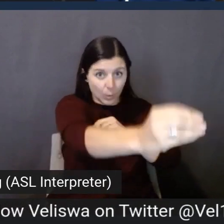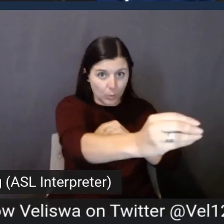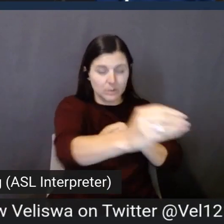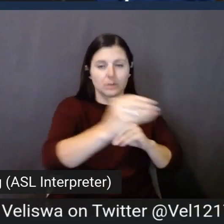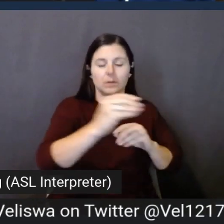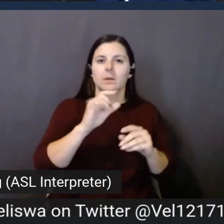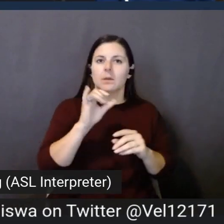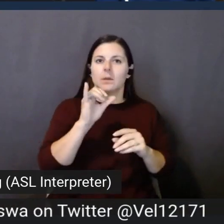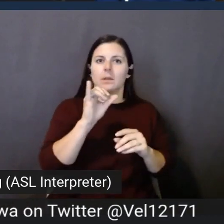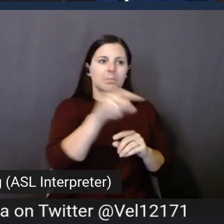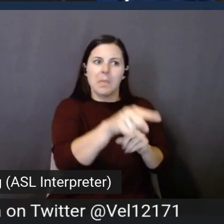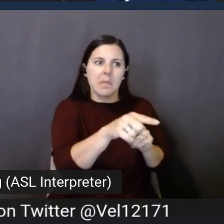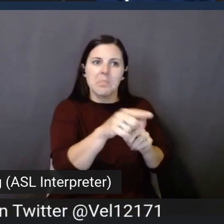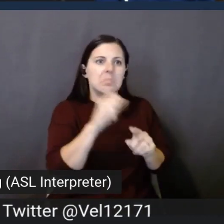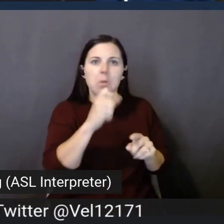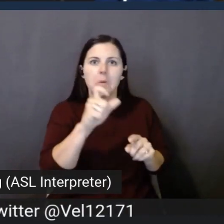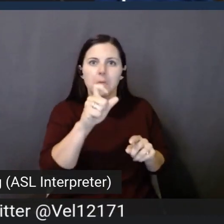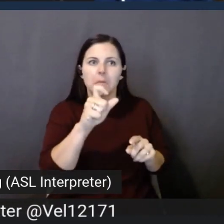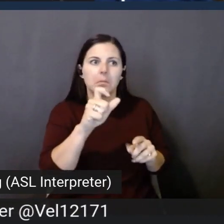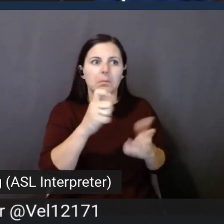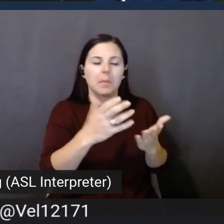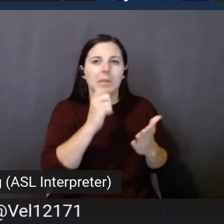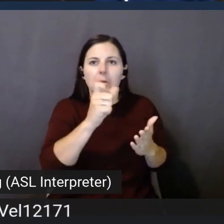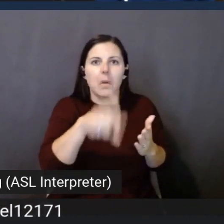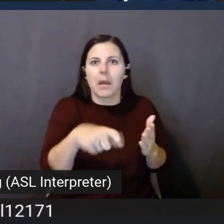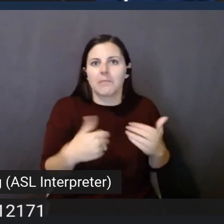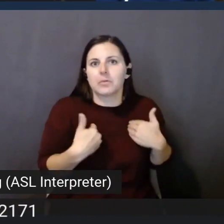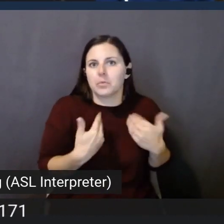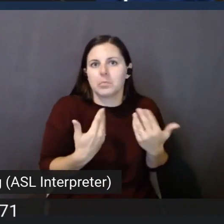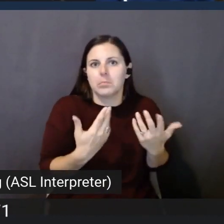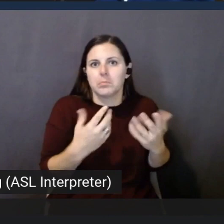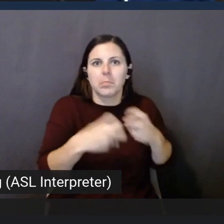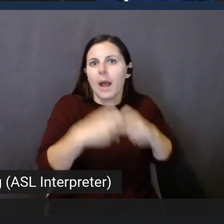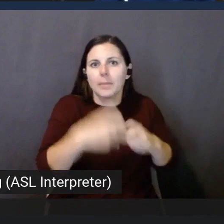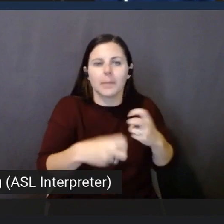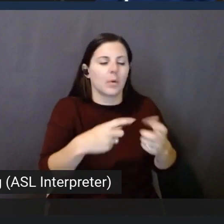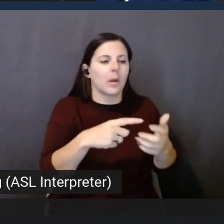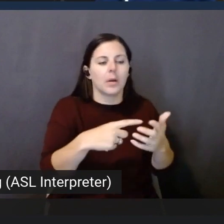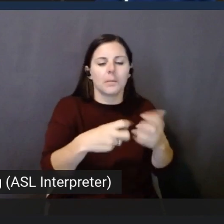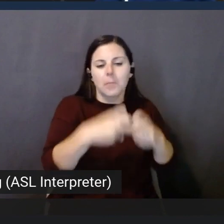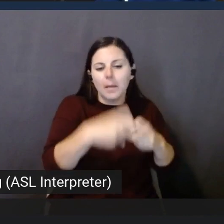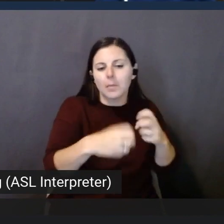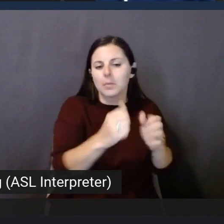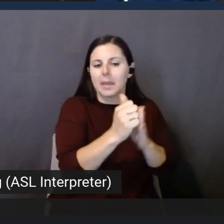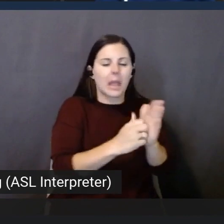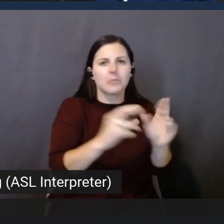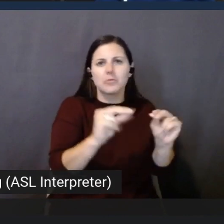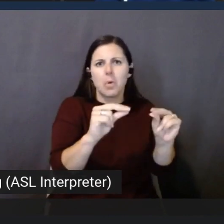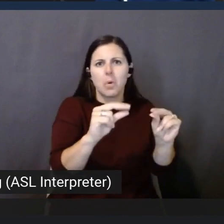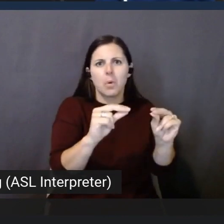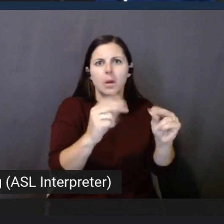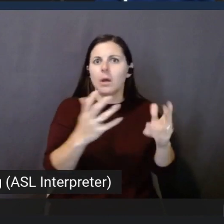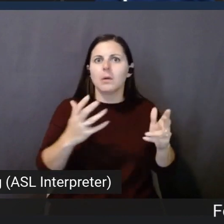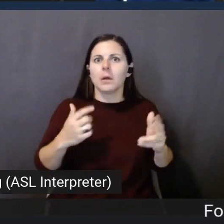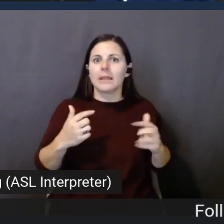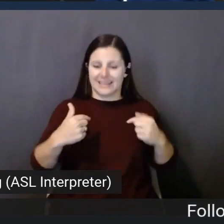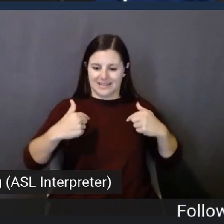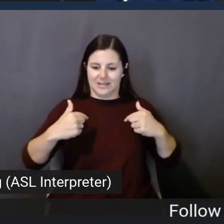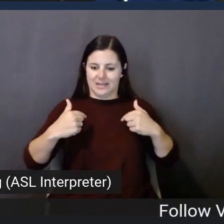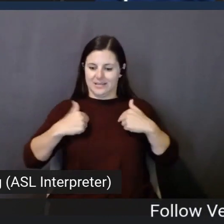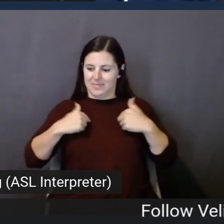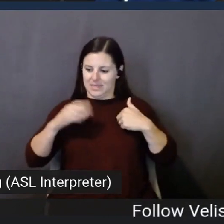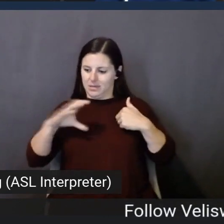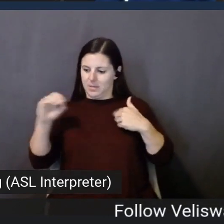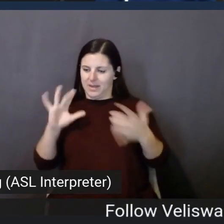customer who's having a problem. Like, I can't access my account. I got this weird charge on my bill, right? This is more like, hey, just a friendly reminder. Like, here's your